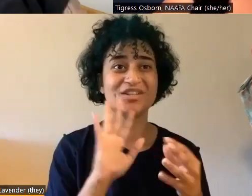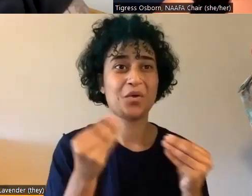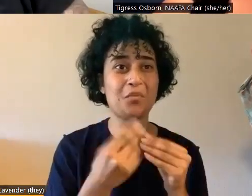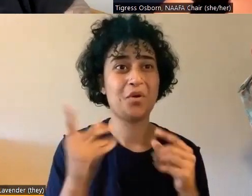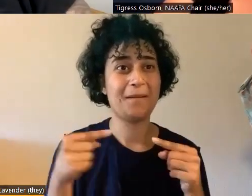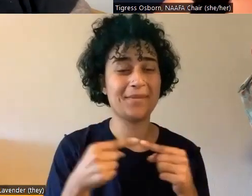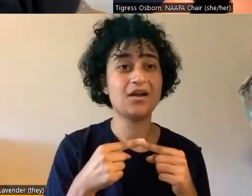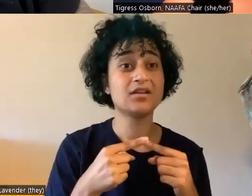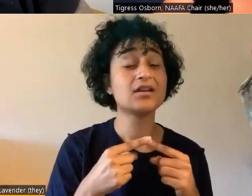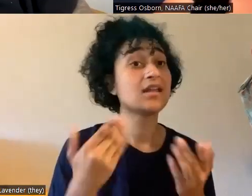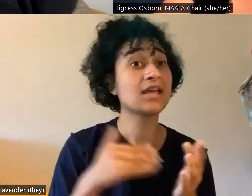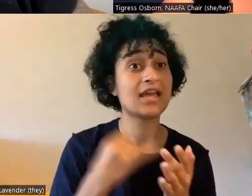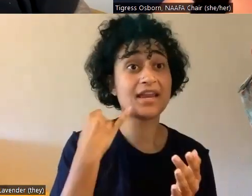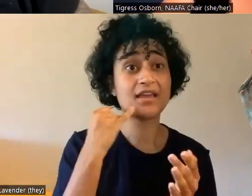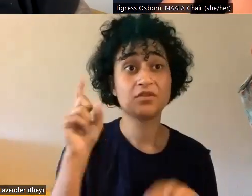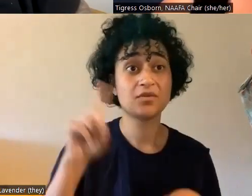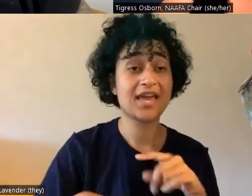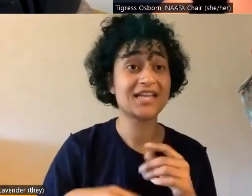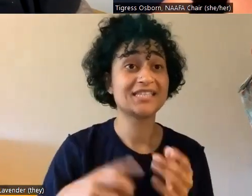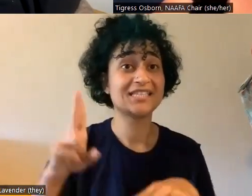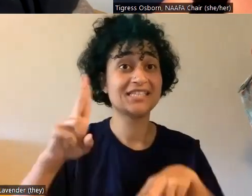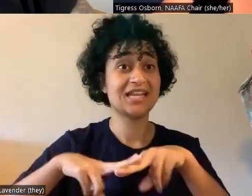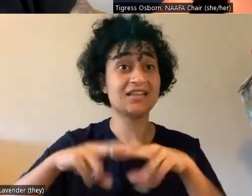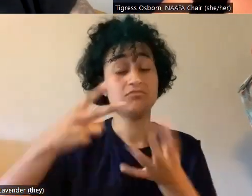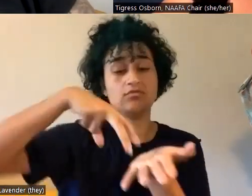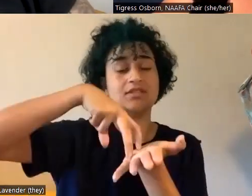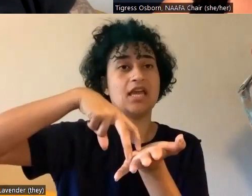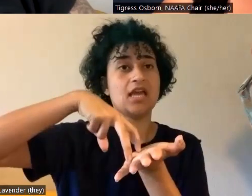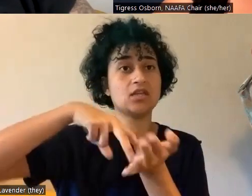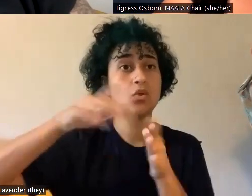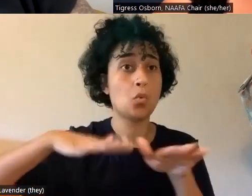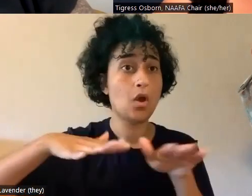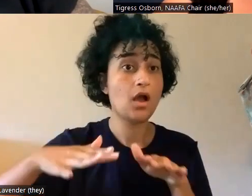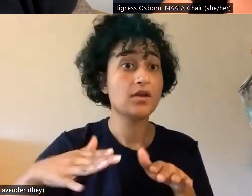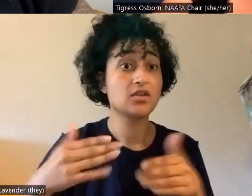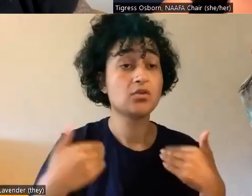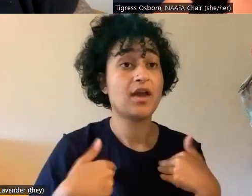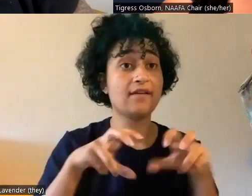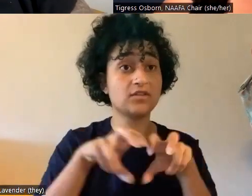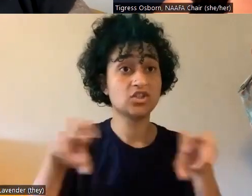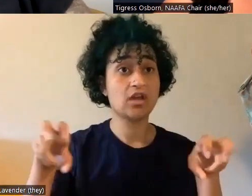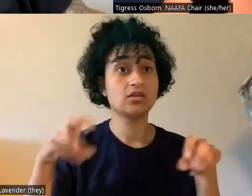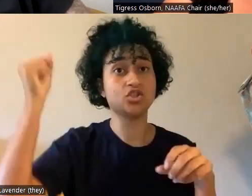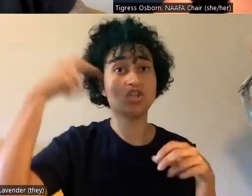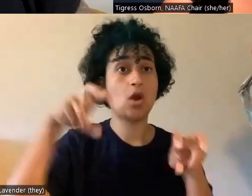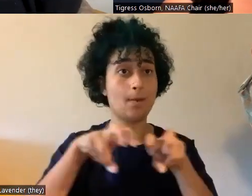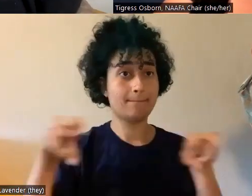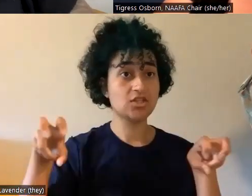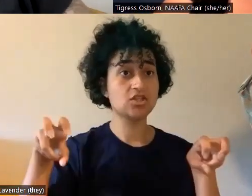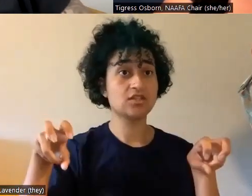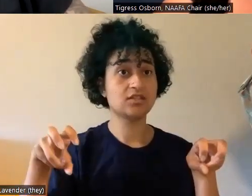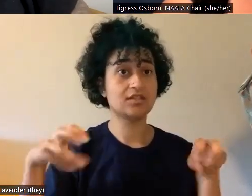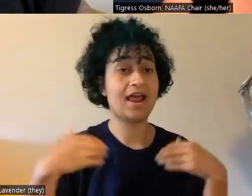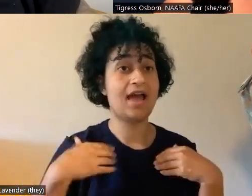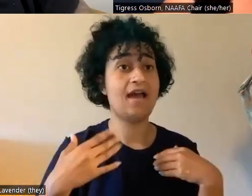if you can't stand and walk on that thing in your shower, a lot of people don't know that there are shower benches that are available up to at least 500